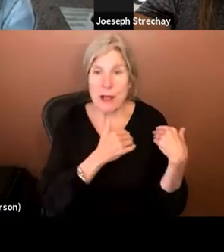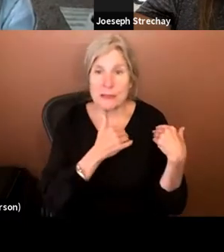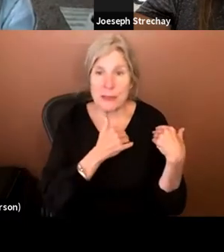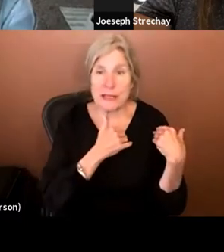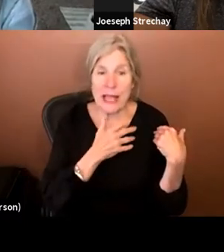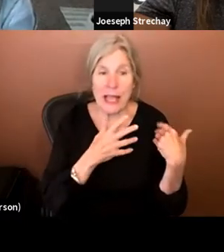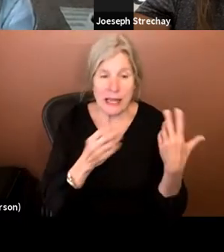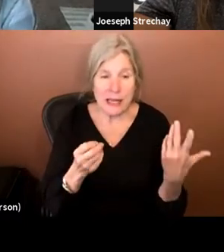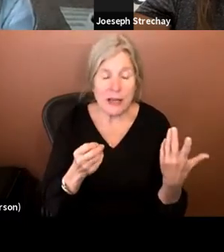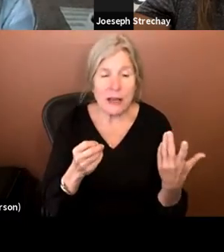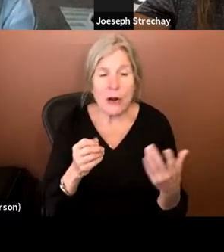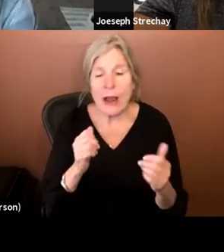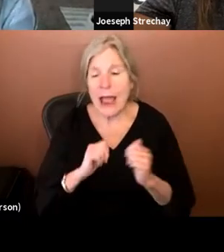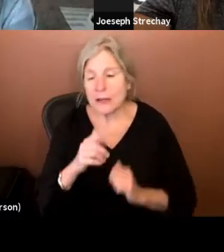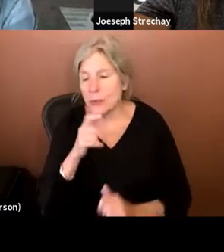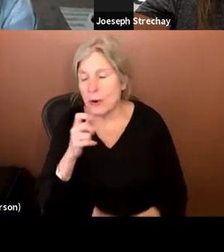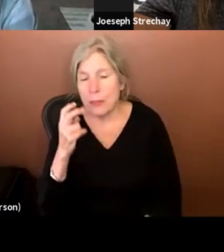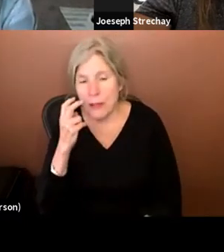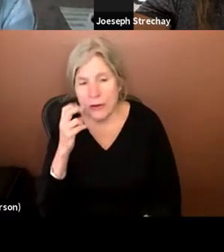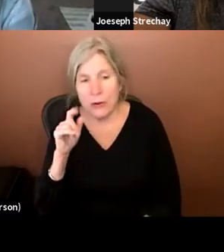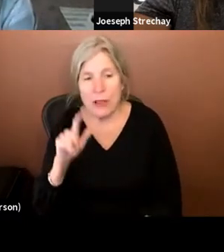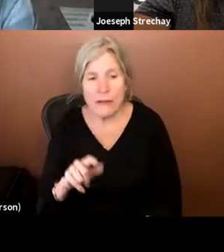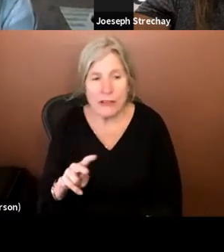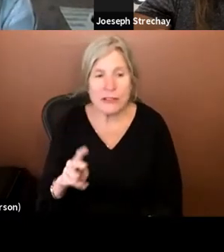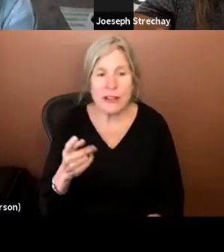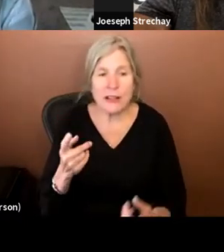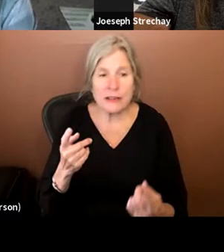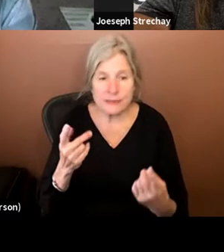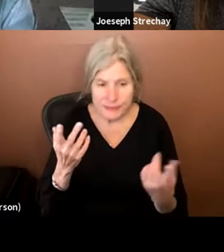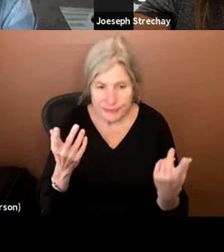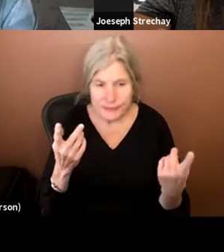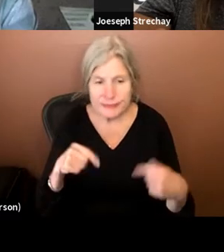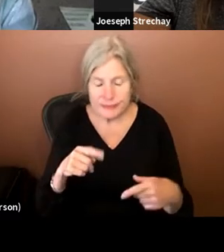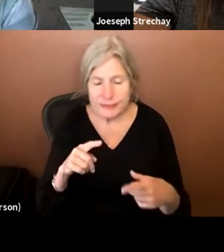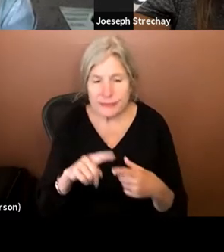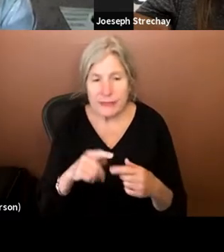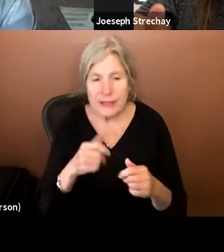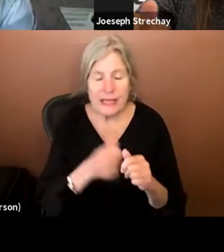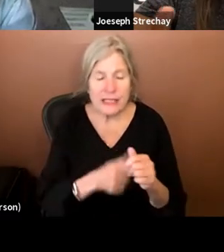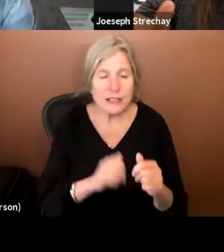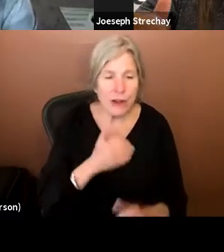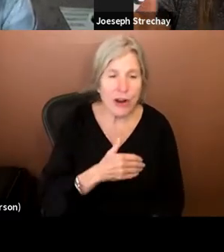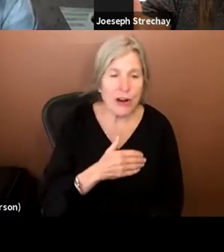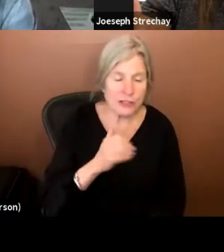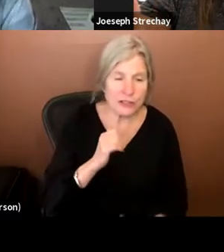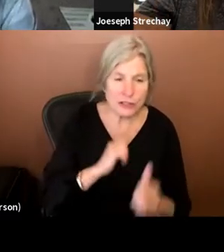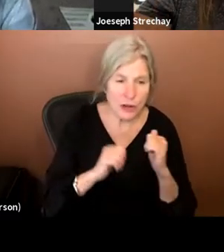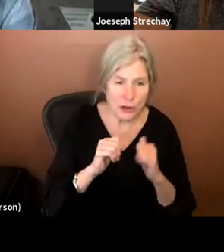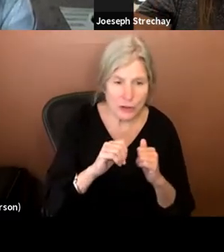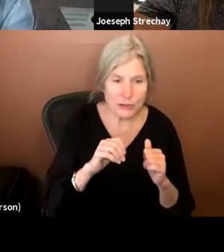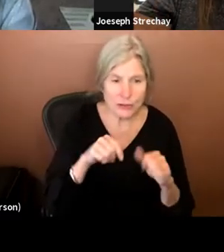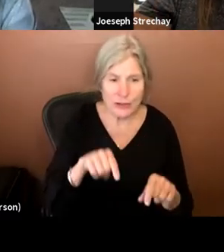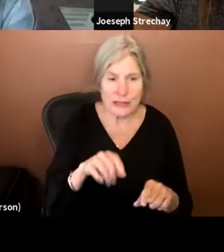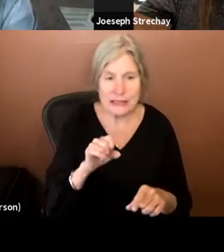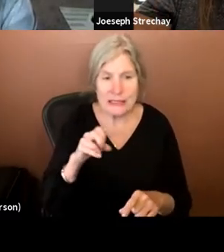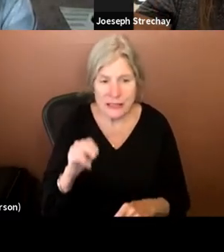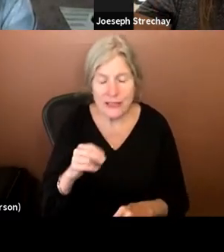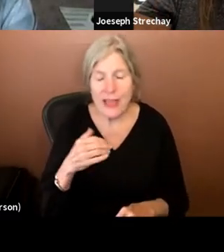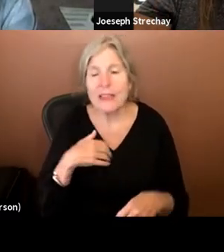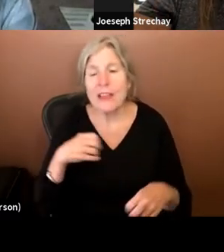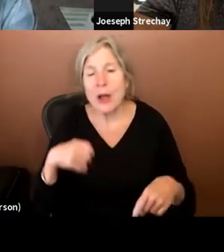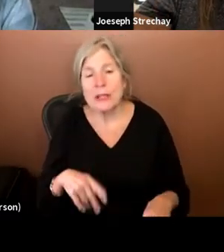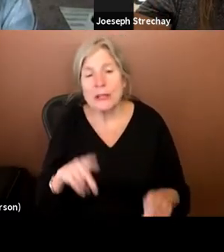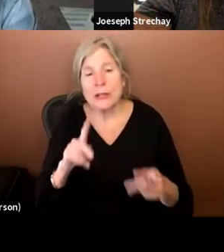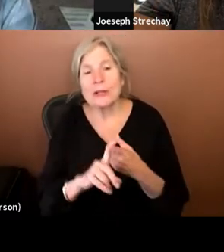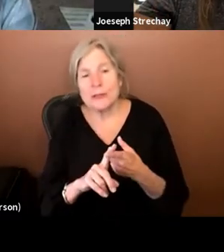you know, and our actors who are blind or low vision that come into each one of our seasons, uh, have their opportunity to bring their